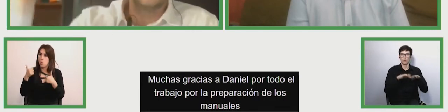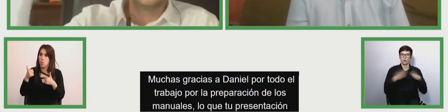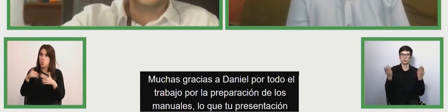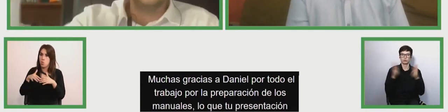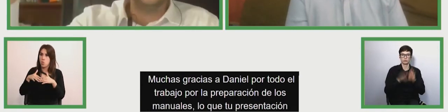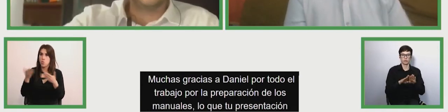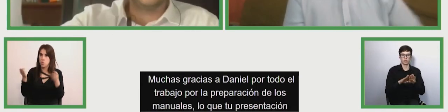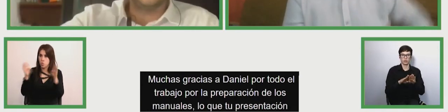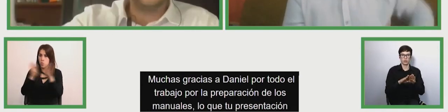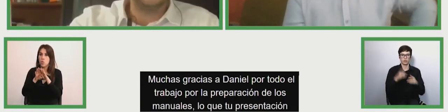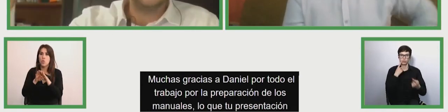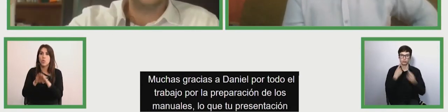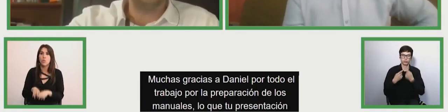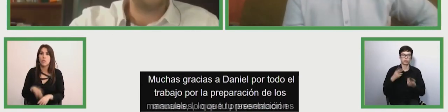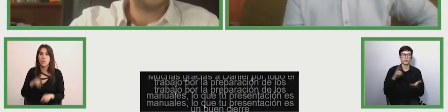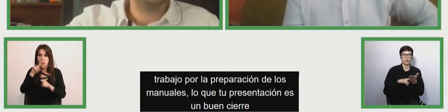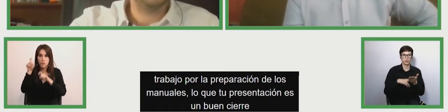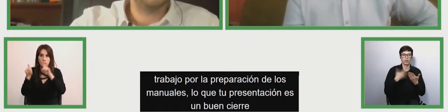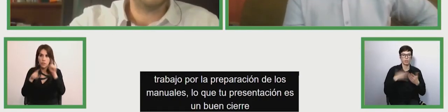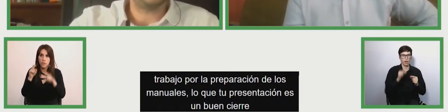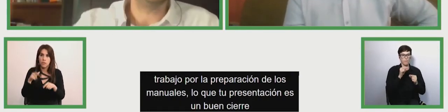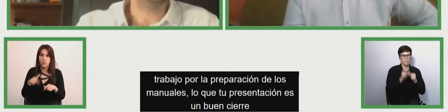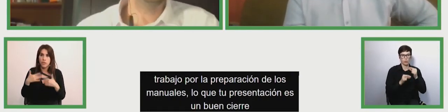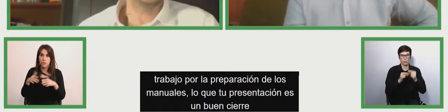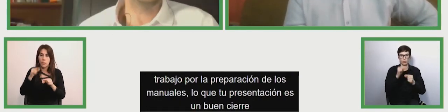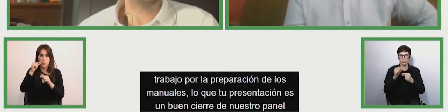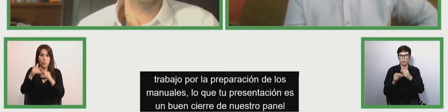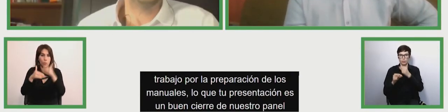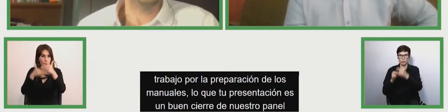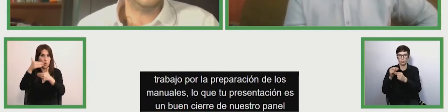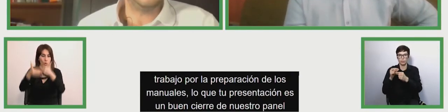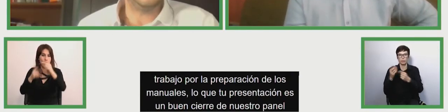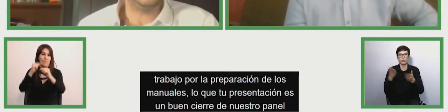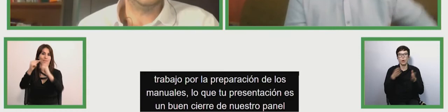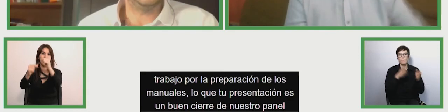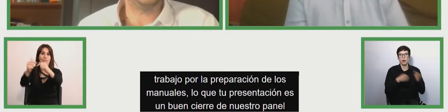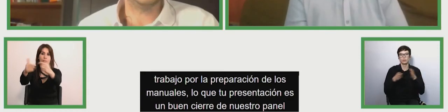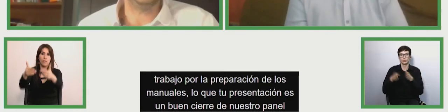and i go step by step within the